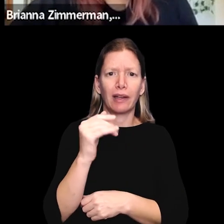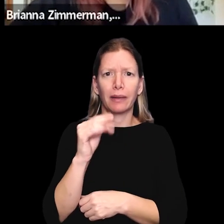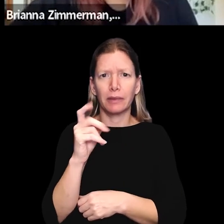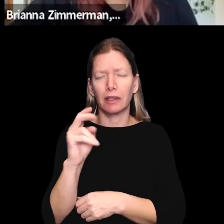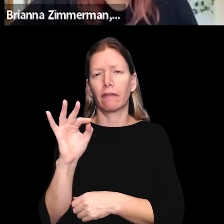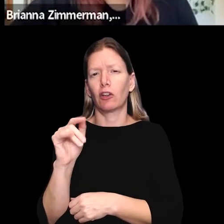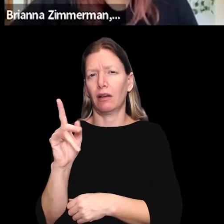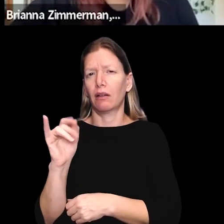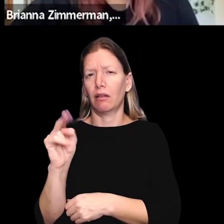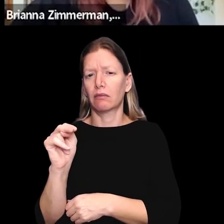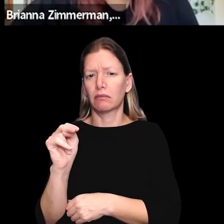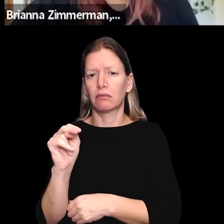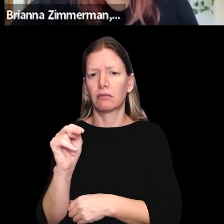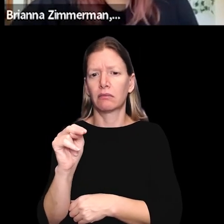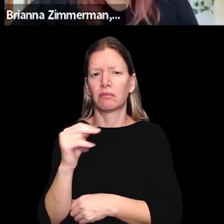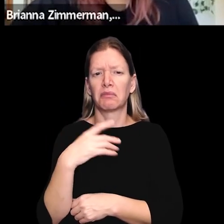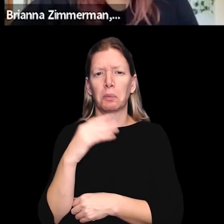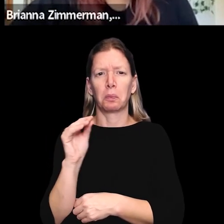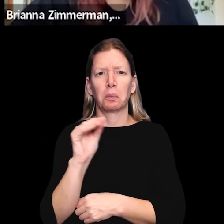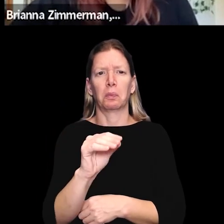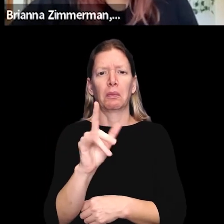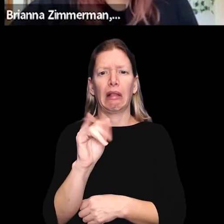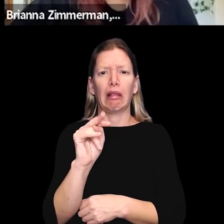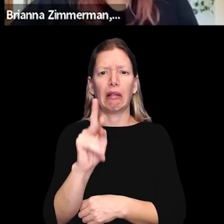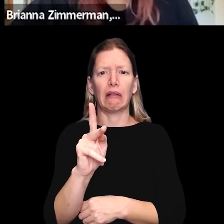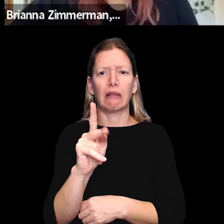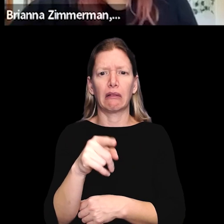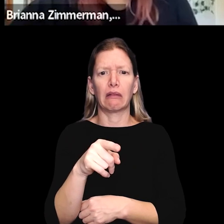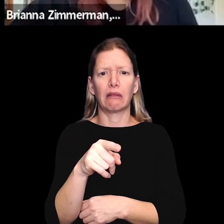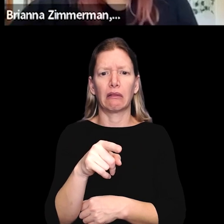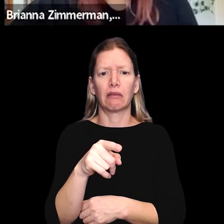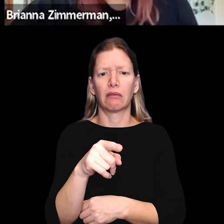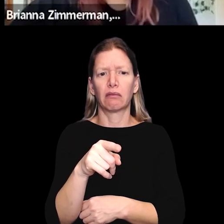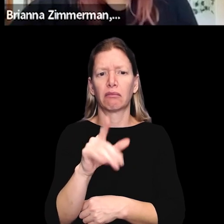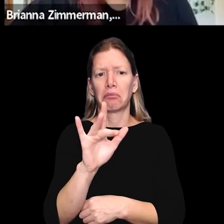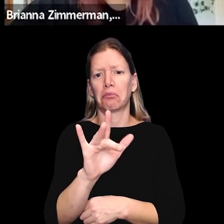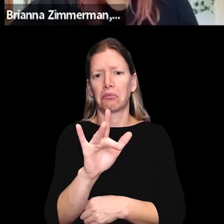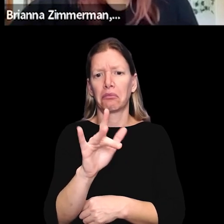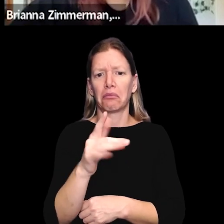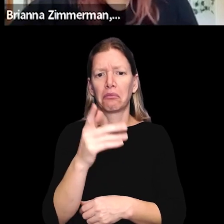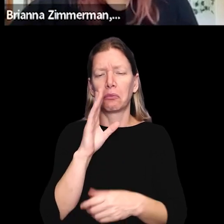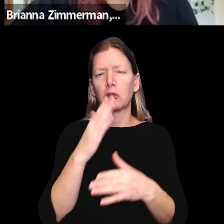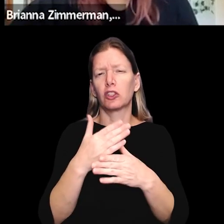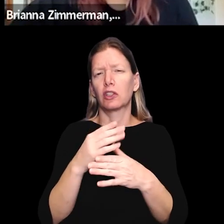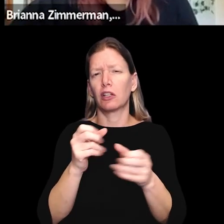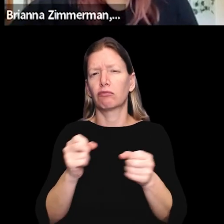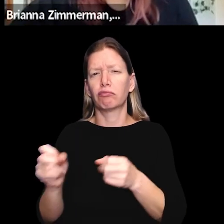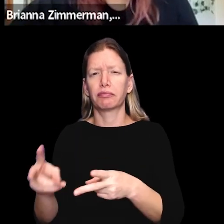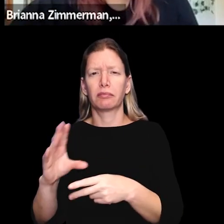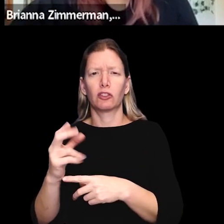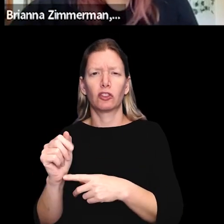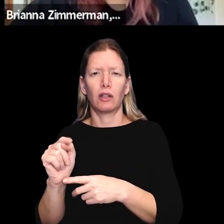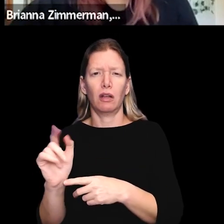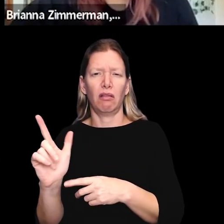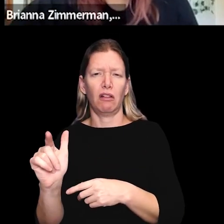Hamden and Franklin counties. And I've put a link where you can find your independent living center, and I can share that